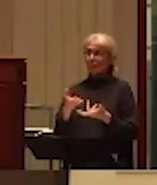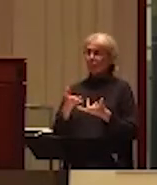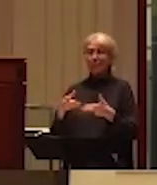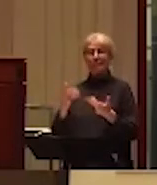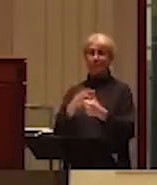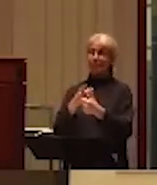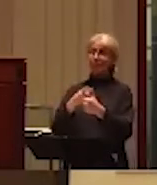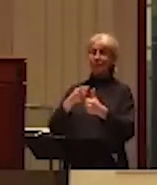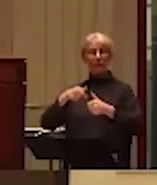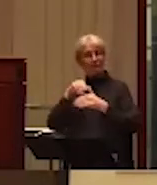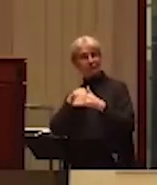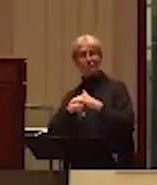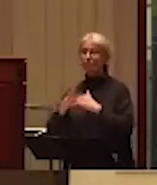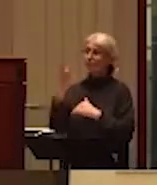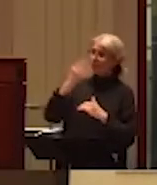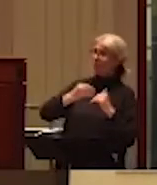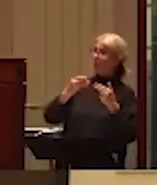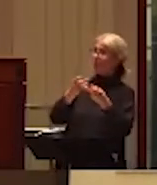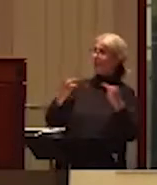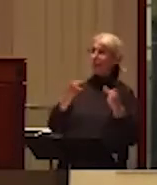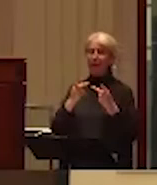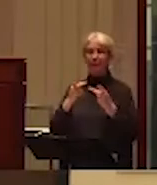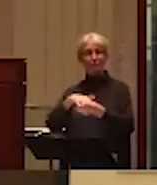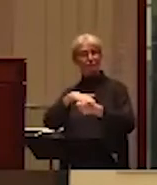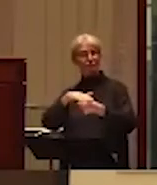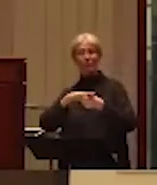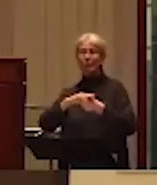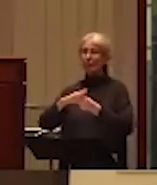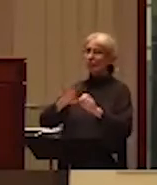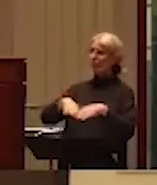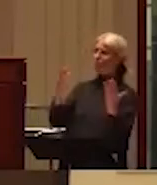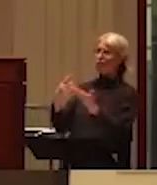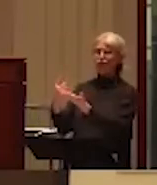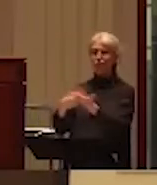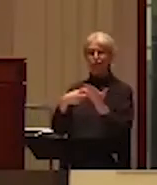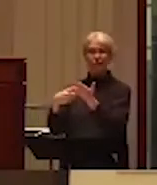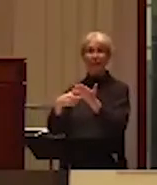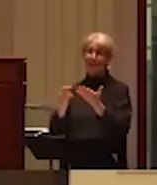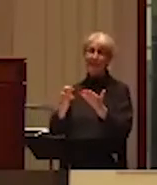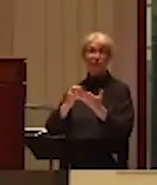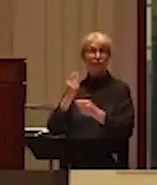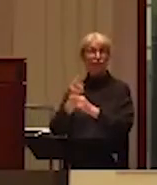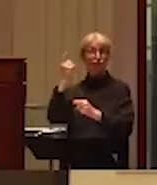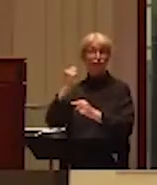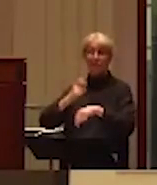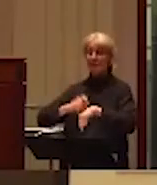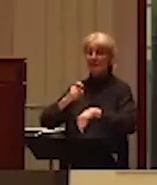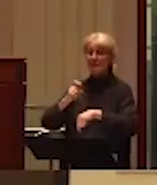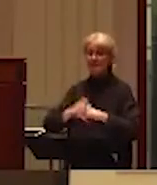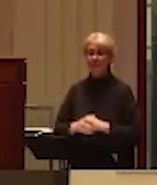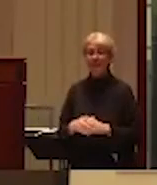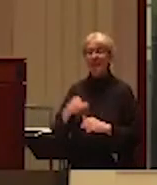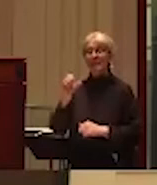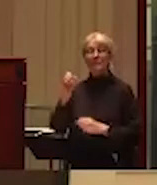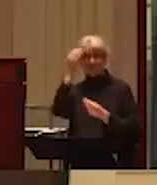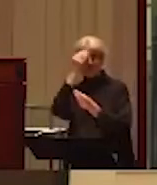building and to engage in a dialogue that is both important and timely. The Sterling Prize